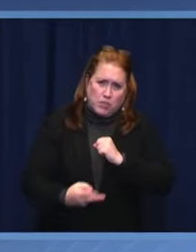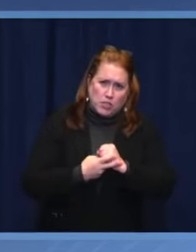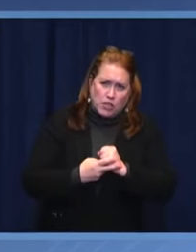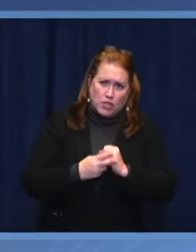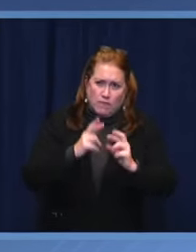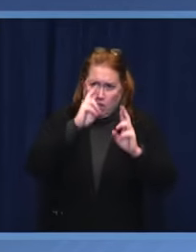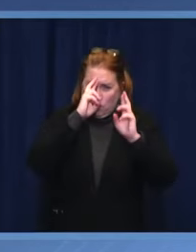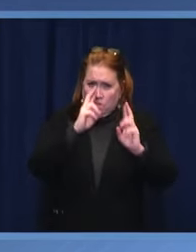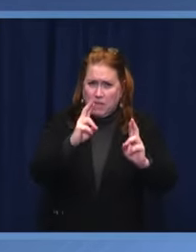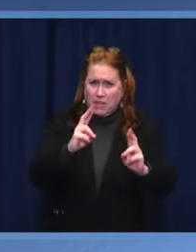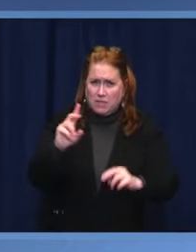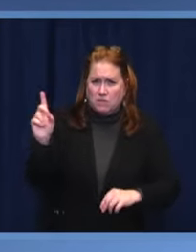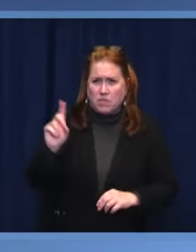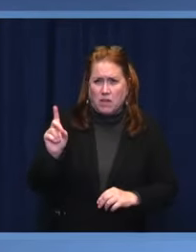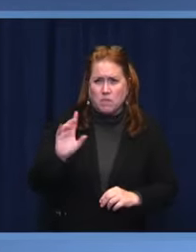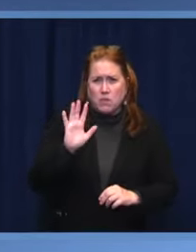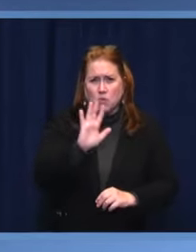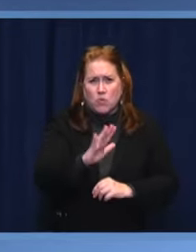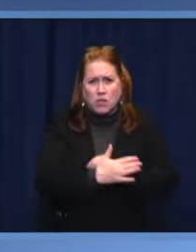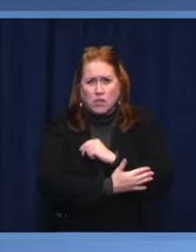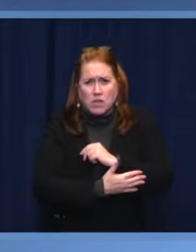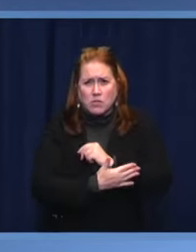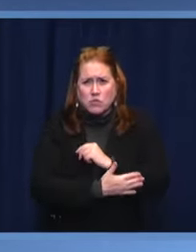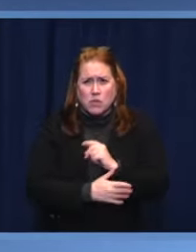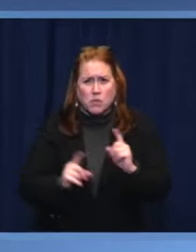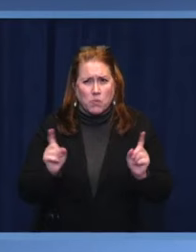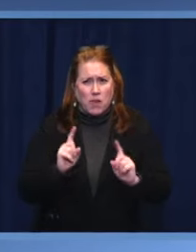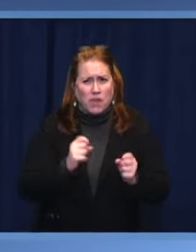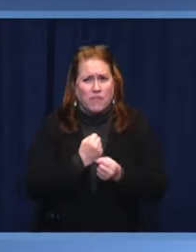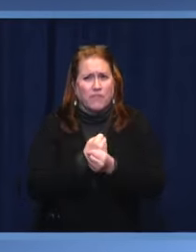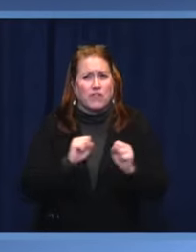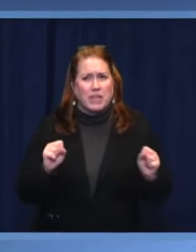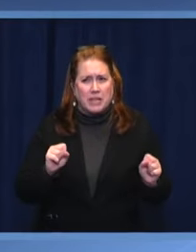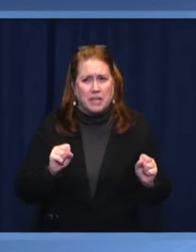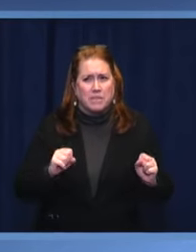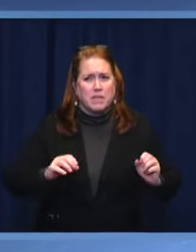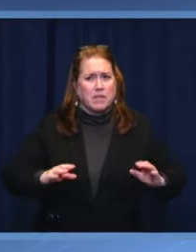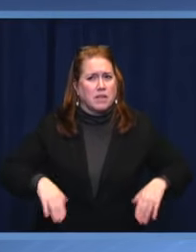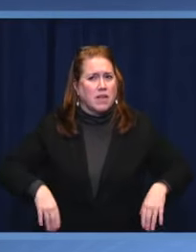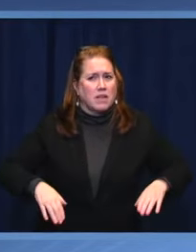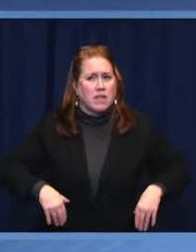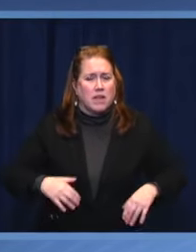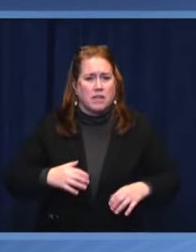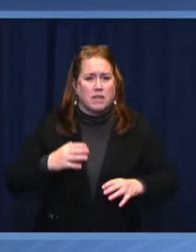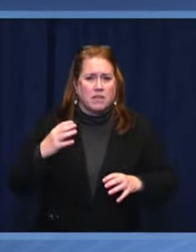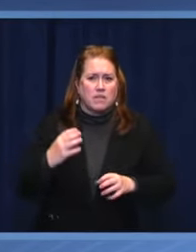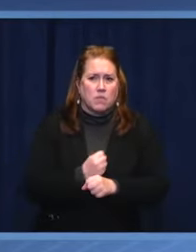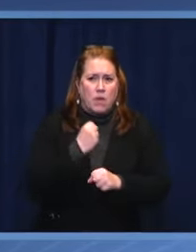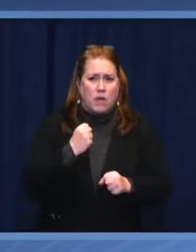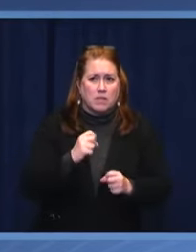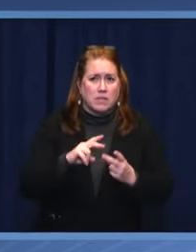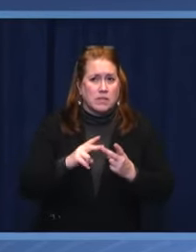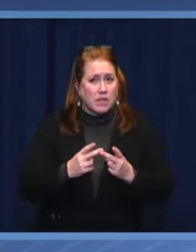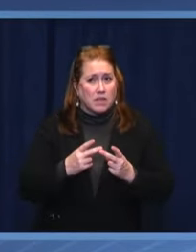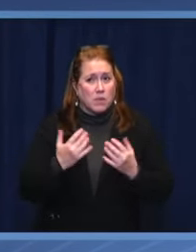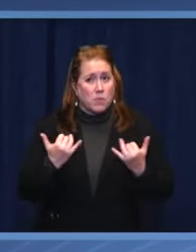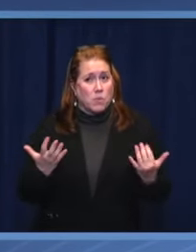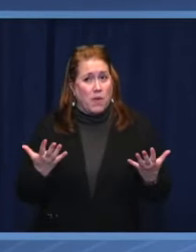in those countries where freedom has yet to win. Second, when a fire breaks out,